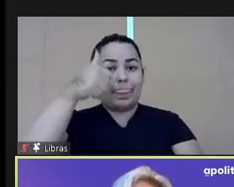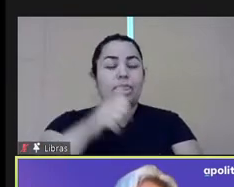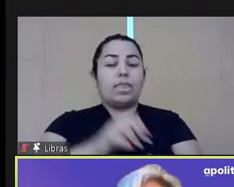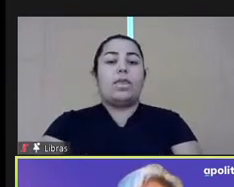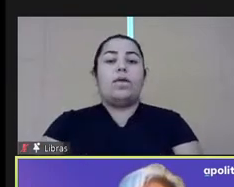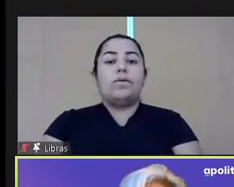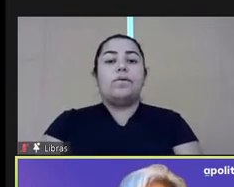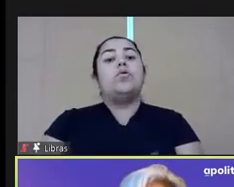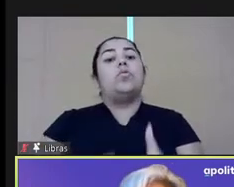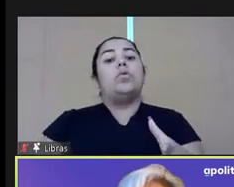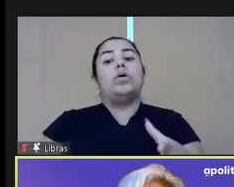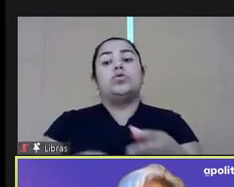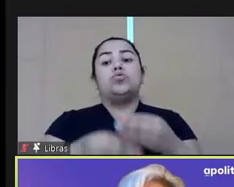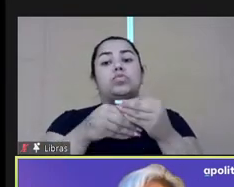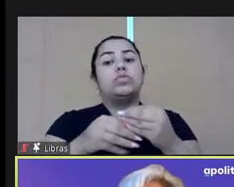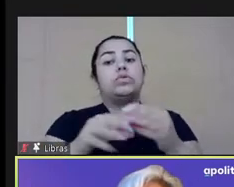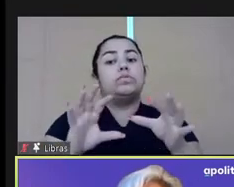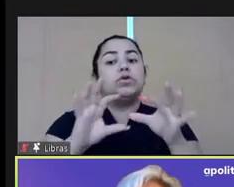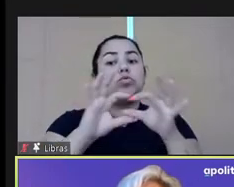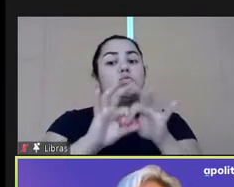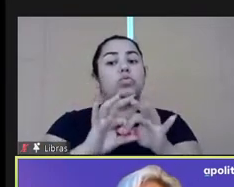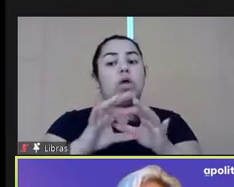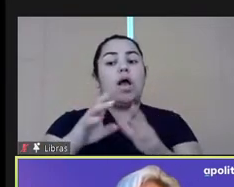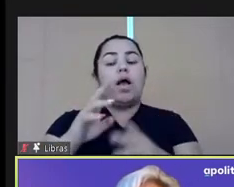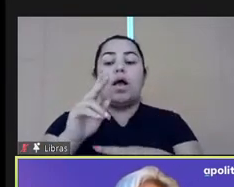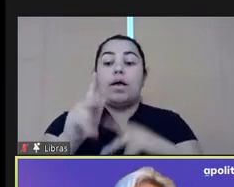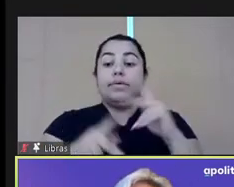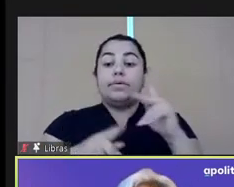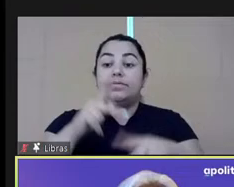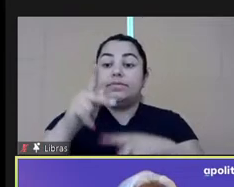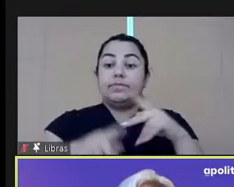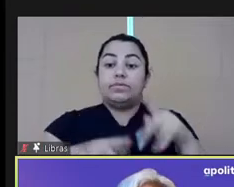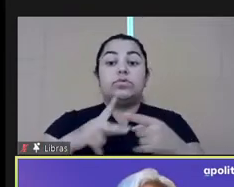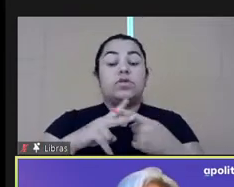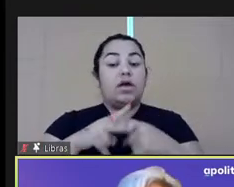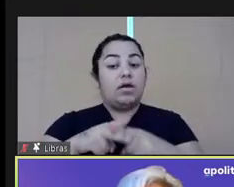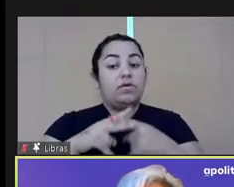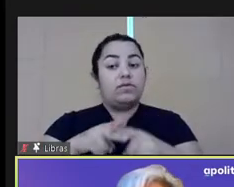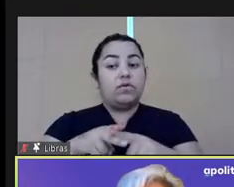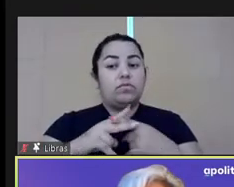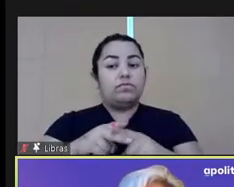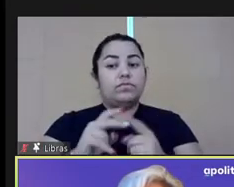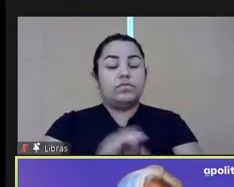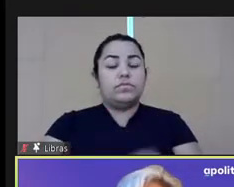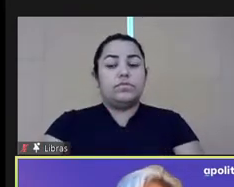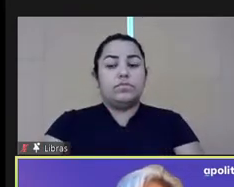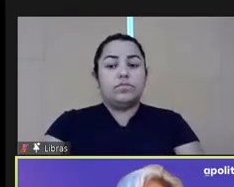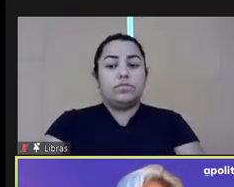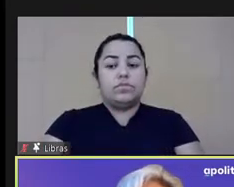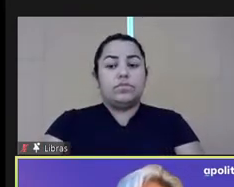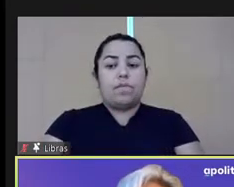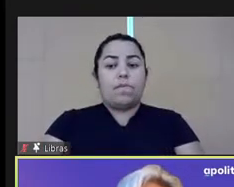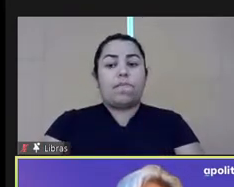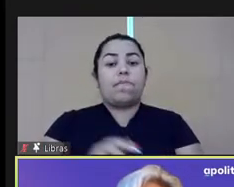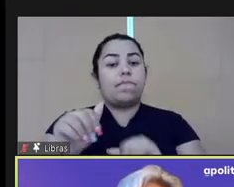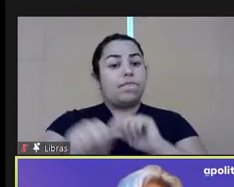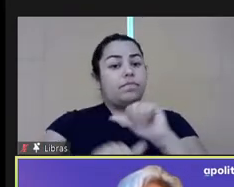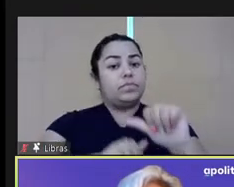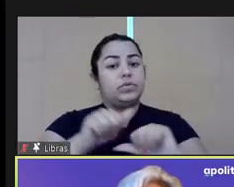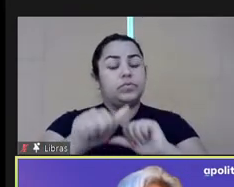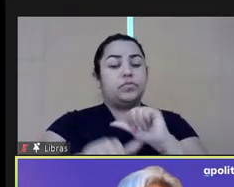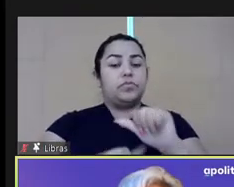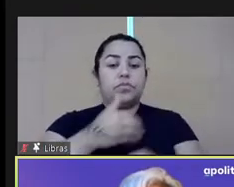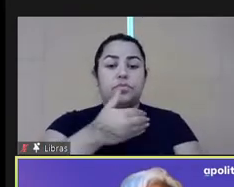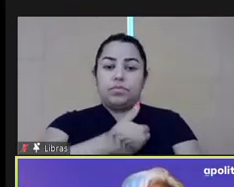of civil service reform. The primary need and benefit of doing so is the urgent need to rebuild